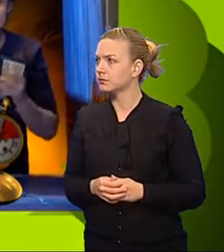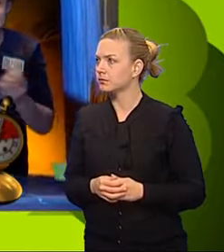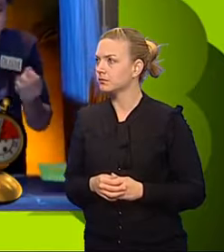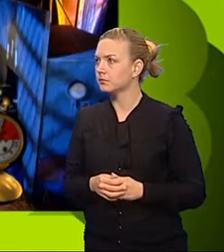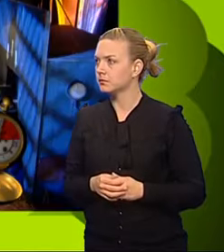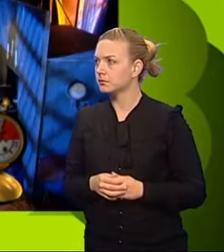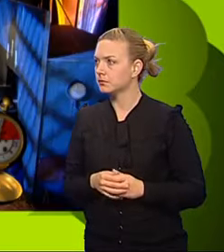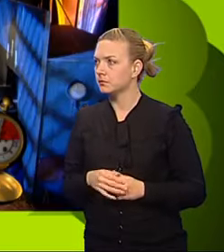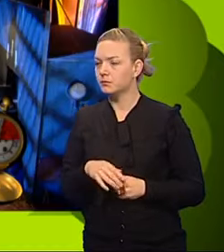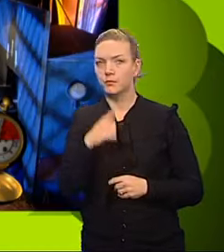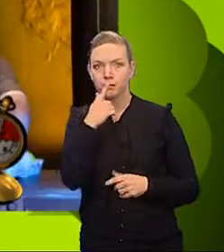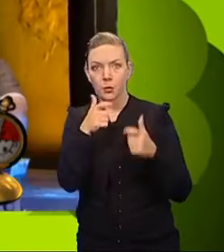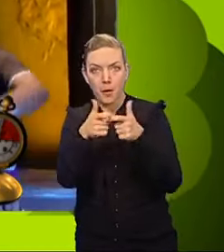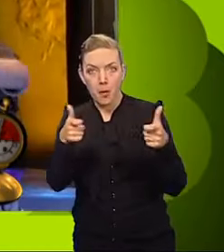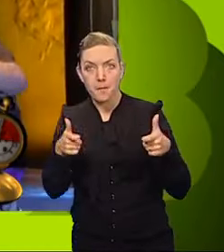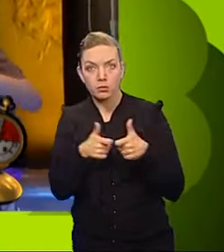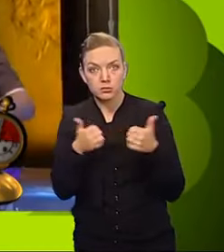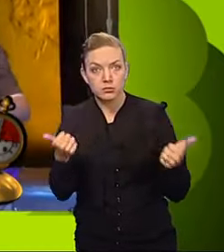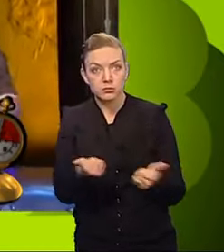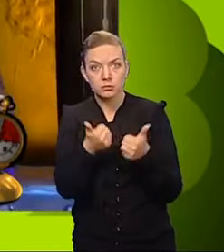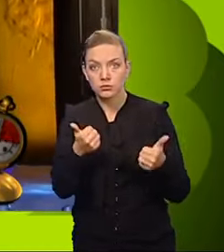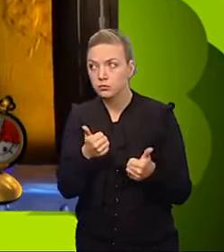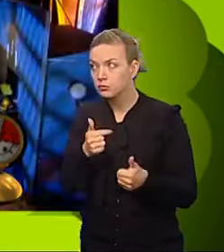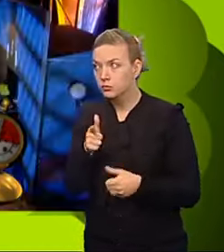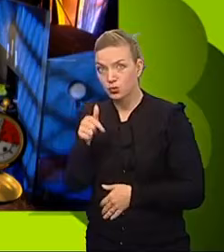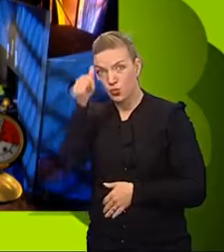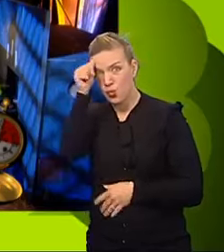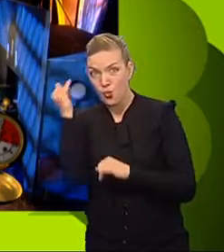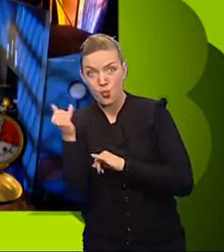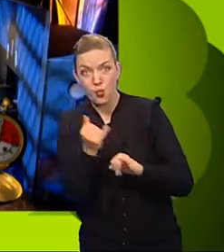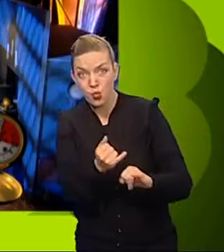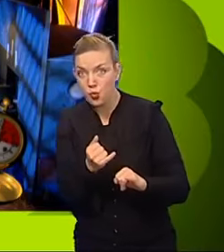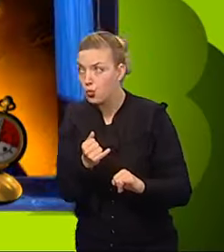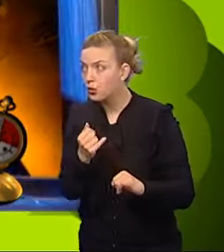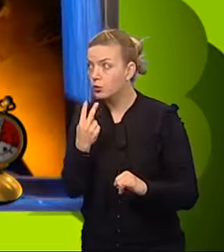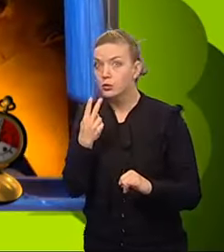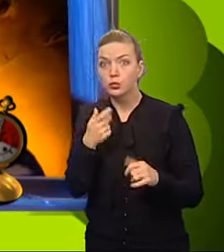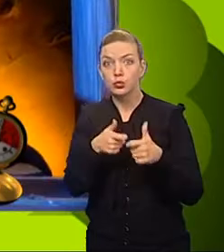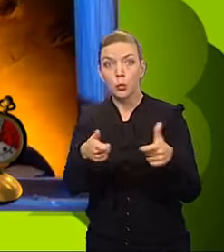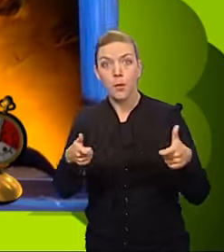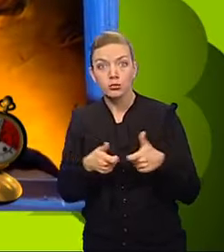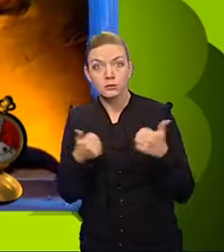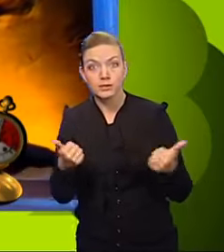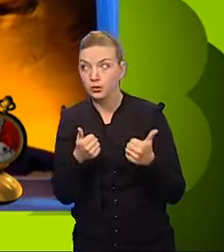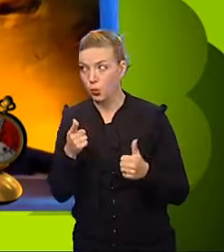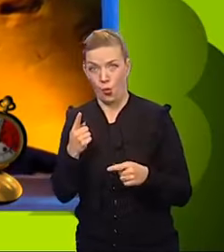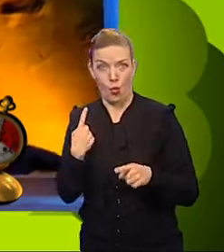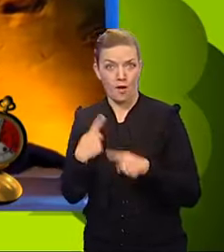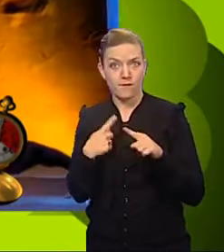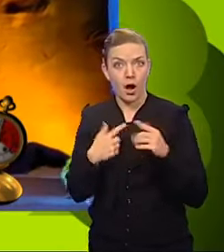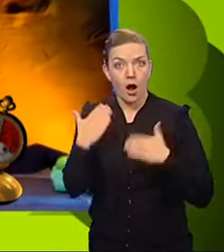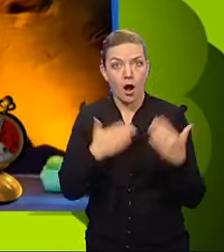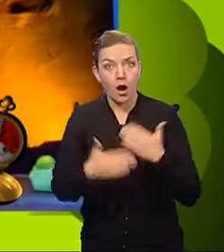Ah, but does she know it's you? Two boxes completed. They're working fast. Olivia's not looking. Throw another!